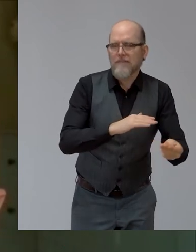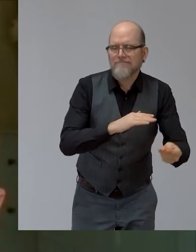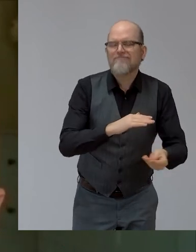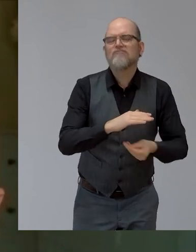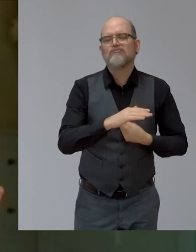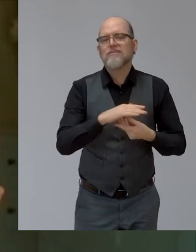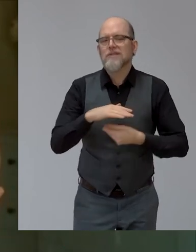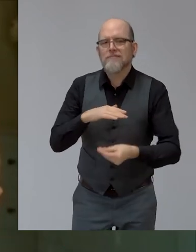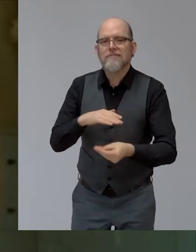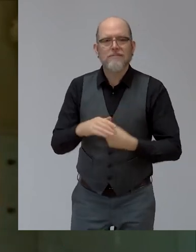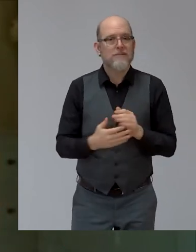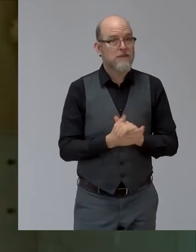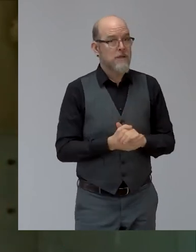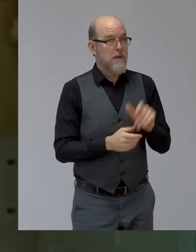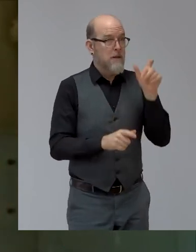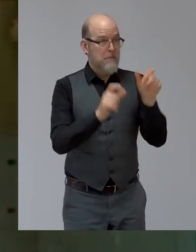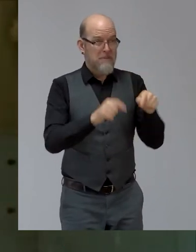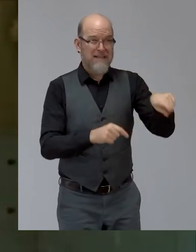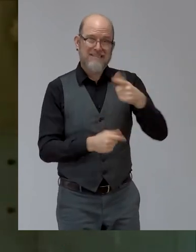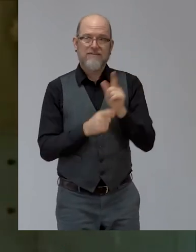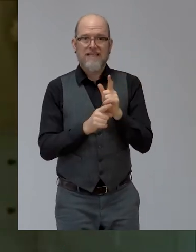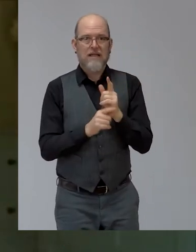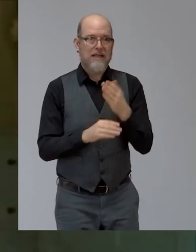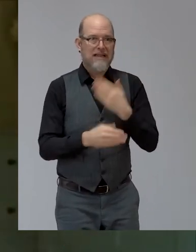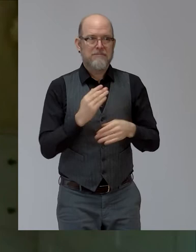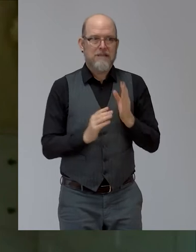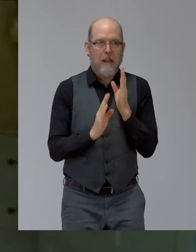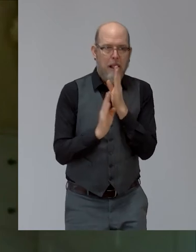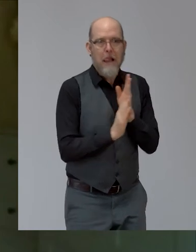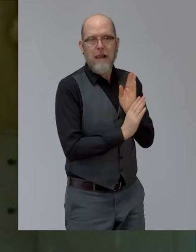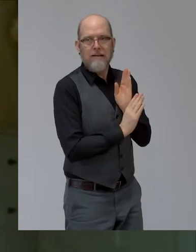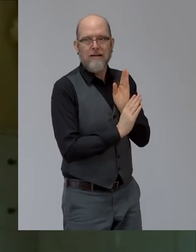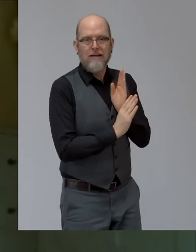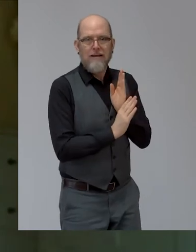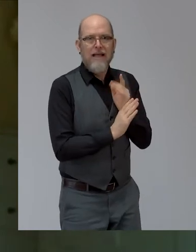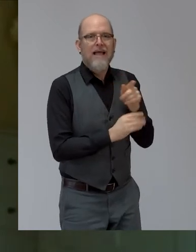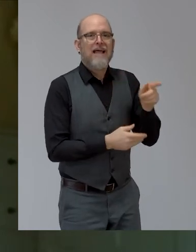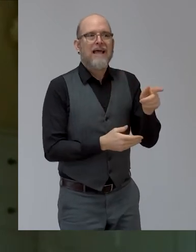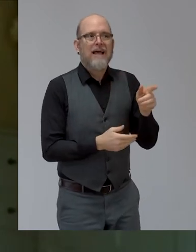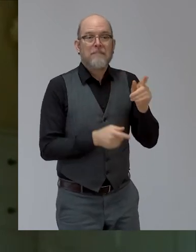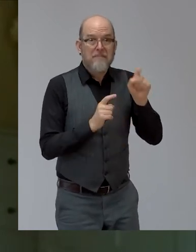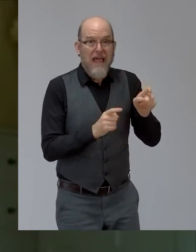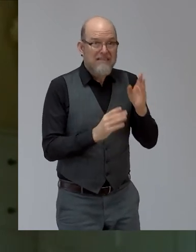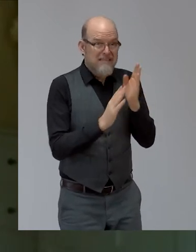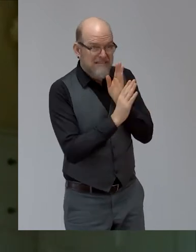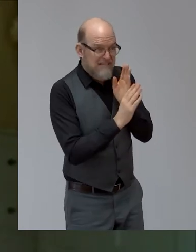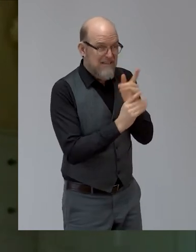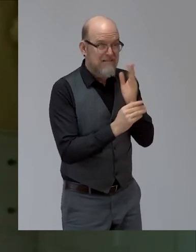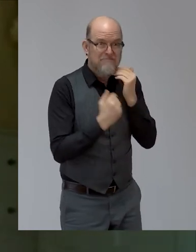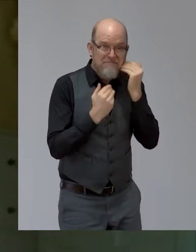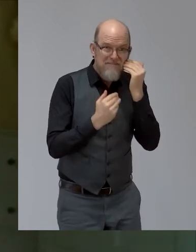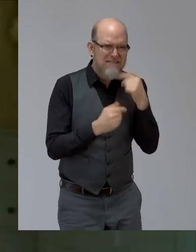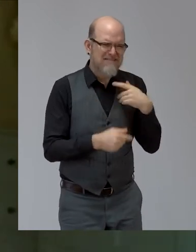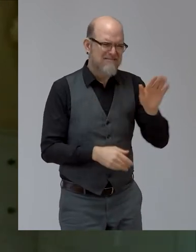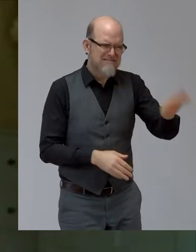uh, the fact that they're disabled and they feel they need to, uh, I, I would say don't, because the